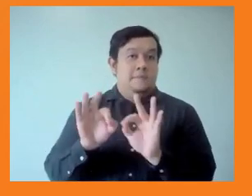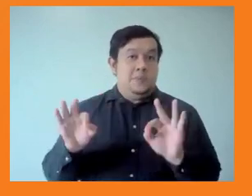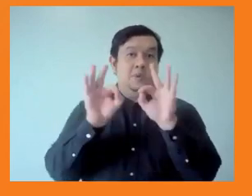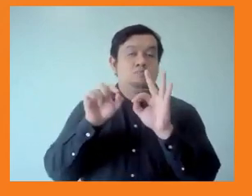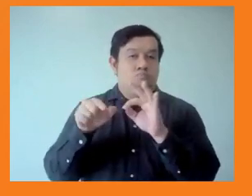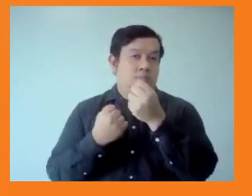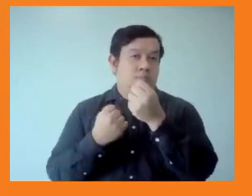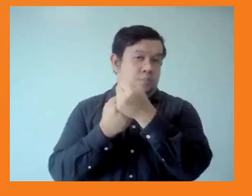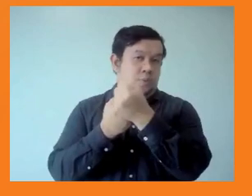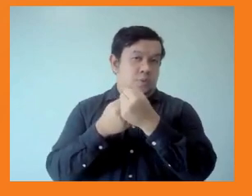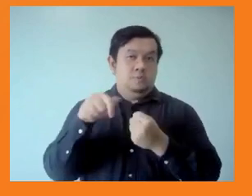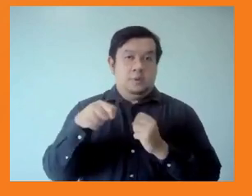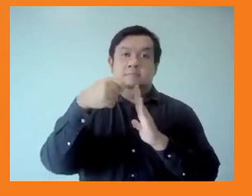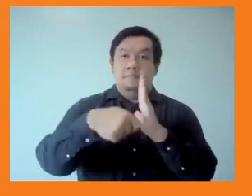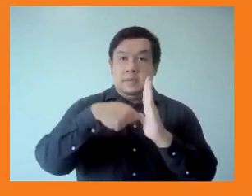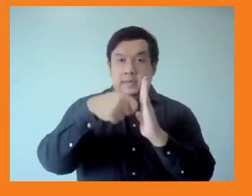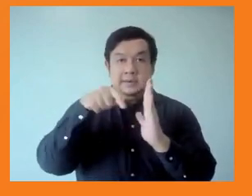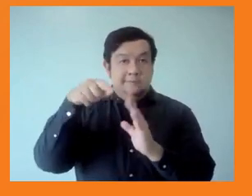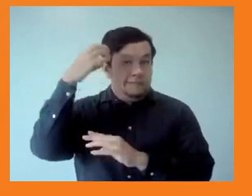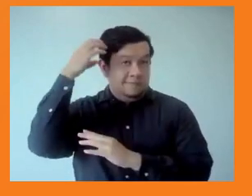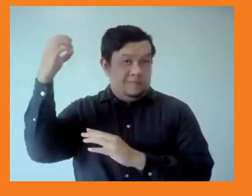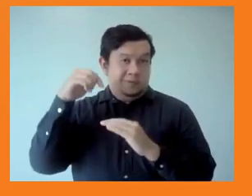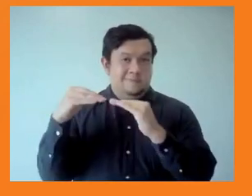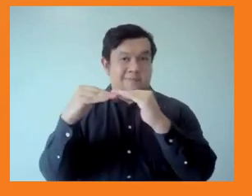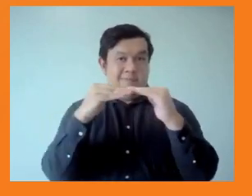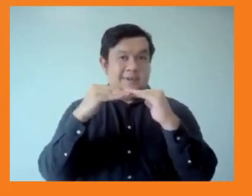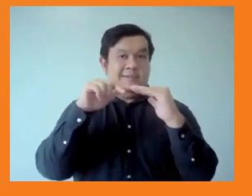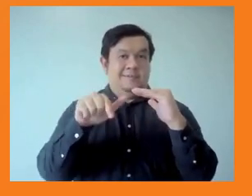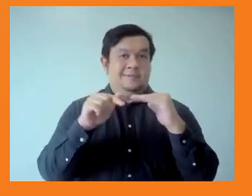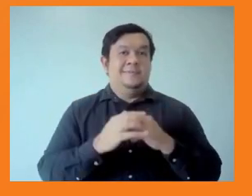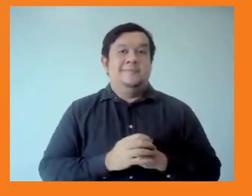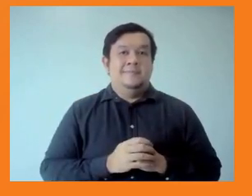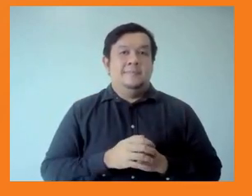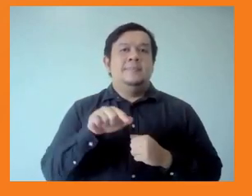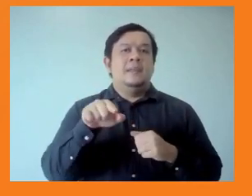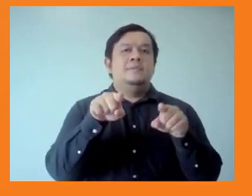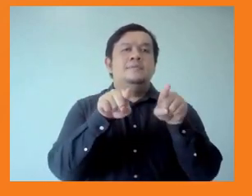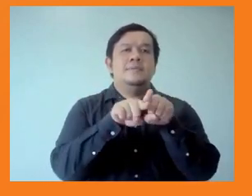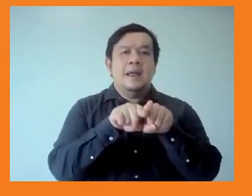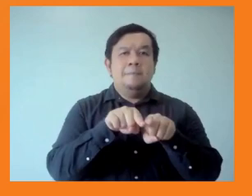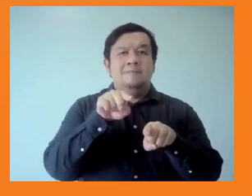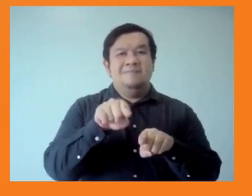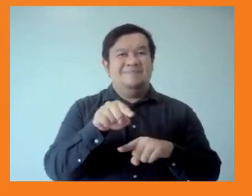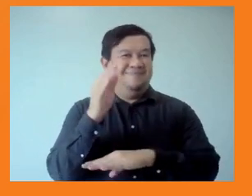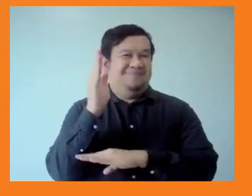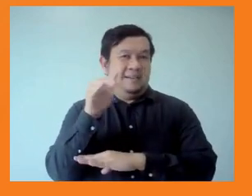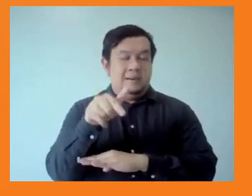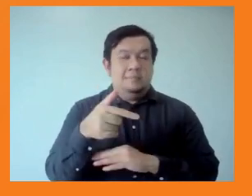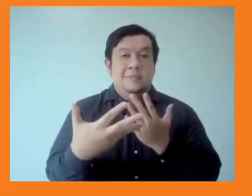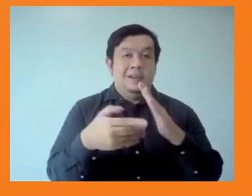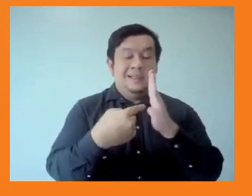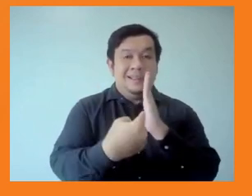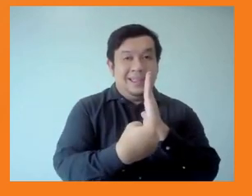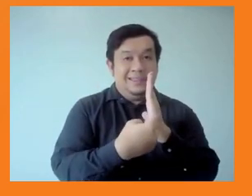inequality. And these could include investing in, like you mentioned, digital inclusive tech. Other than that, public services, care